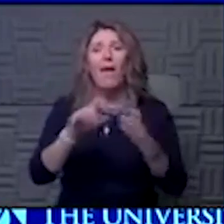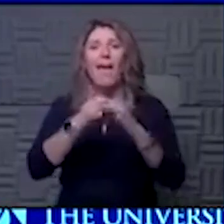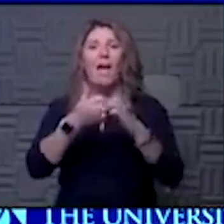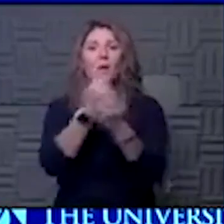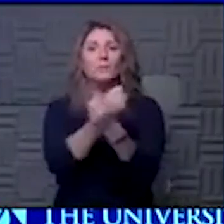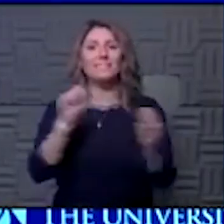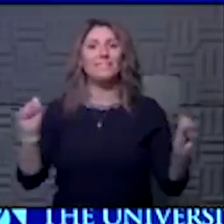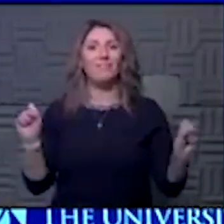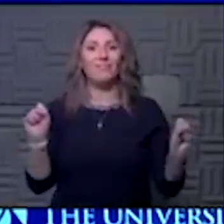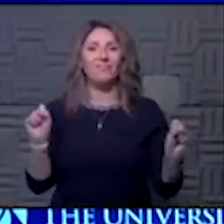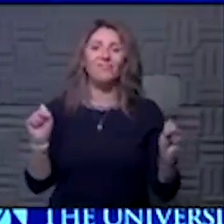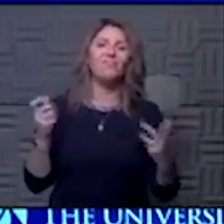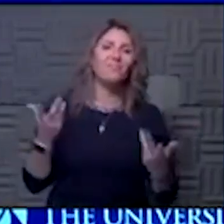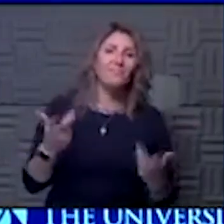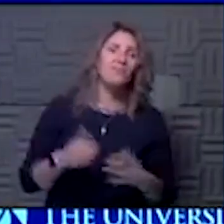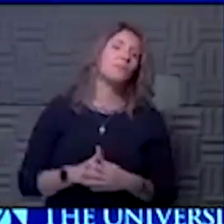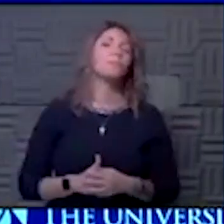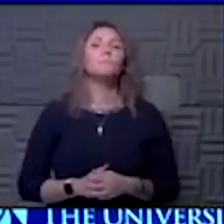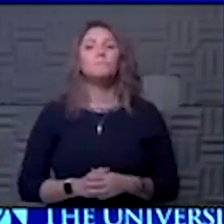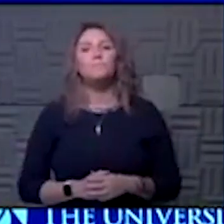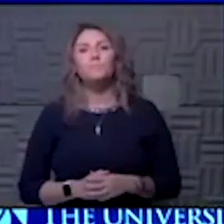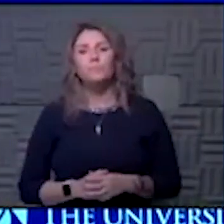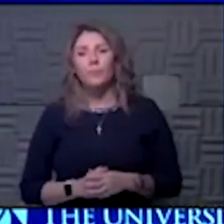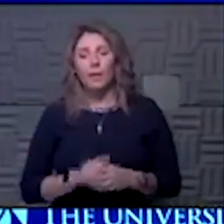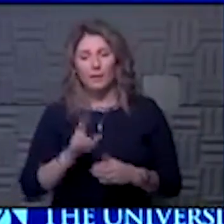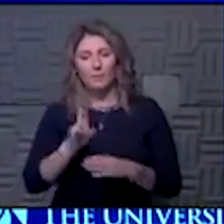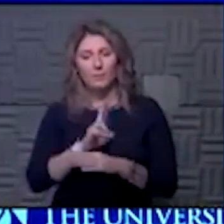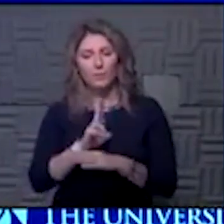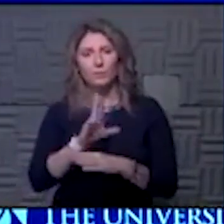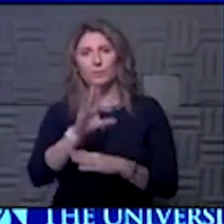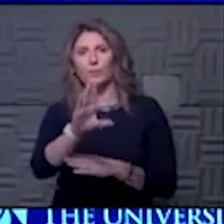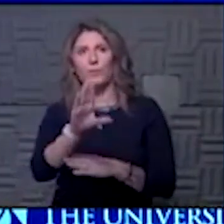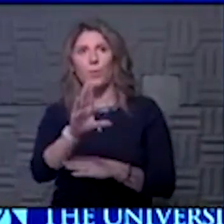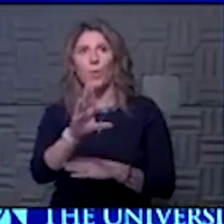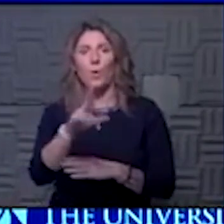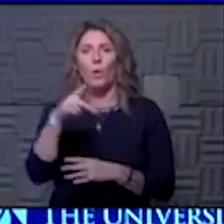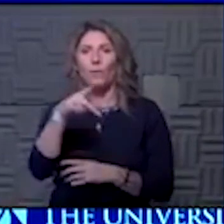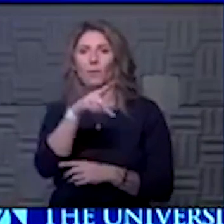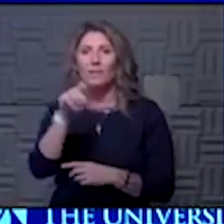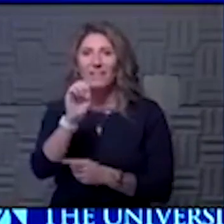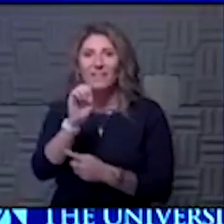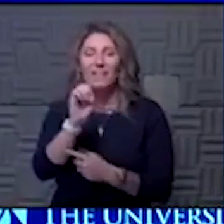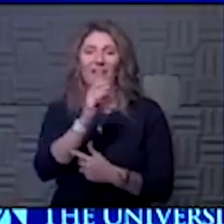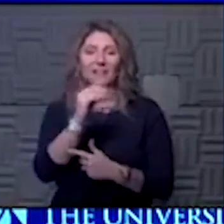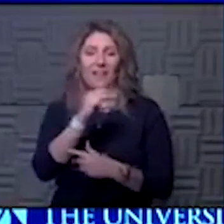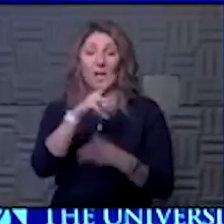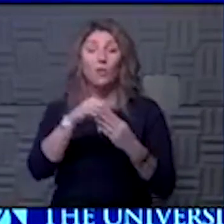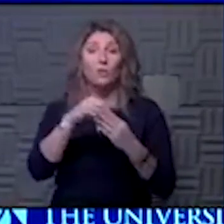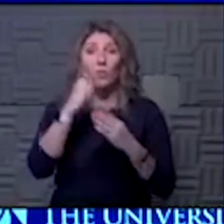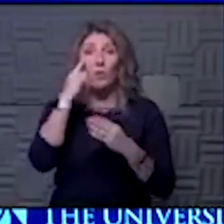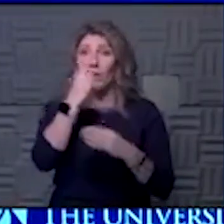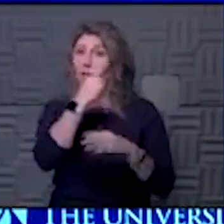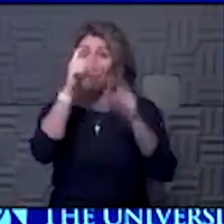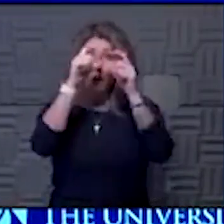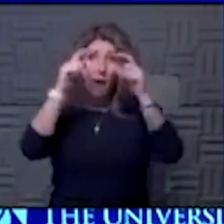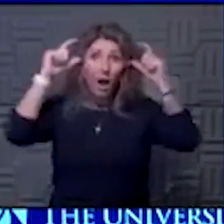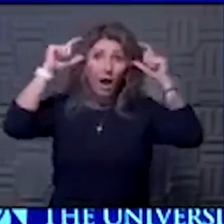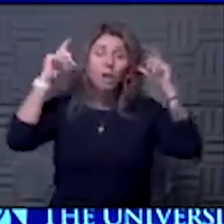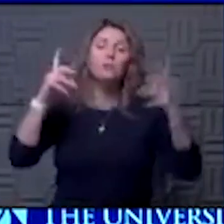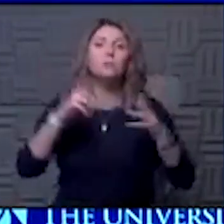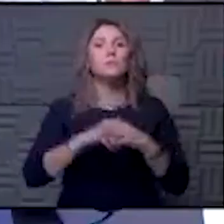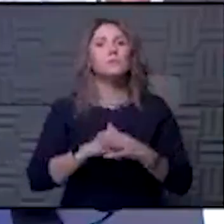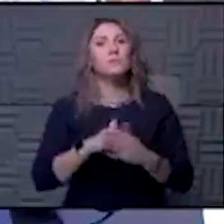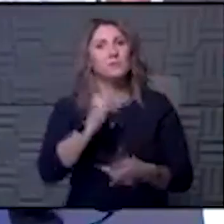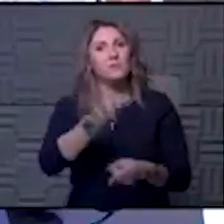And I think that wearing your PPE and including the goggles, I think is the right thing. I'll tell you.